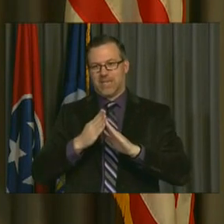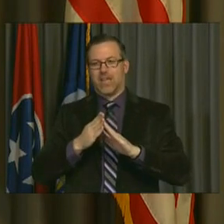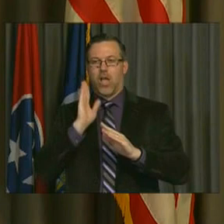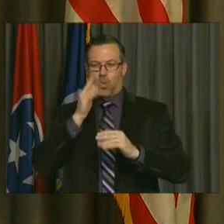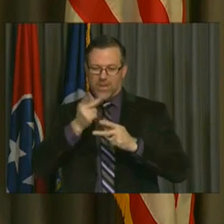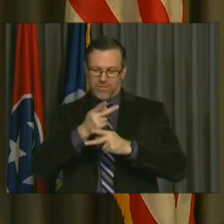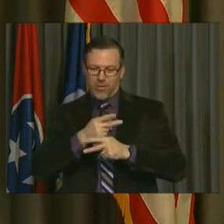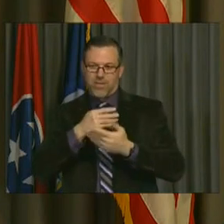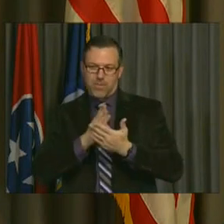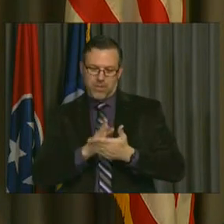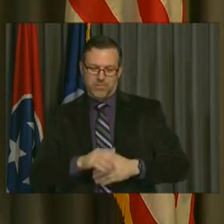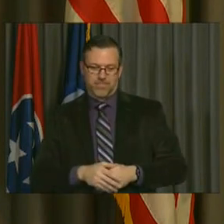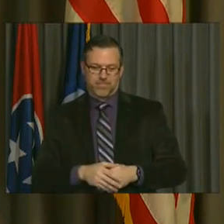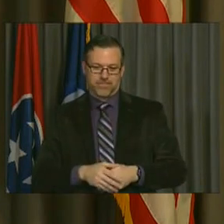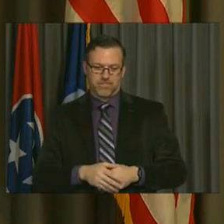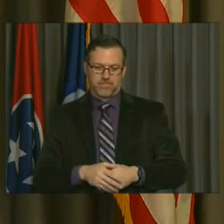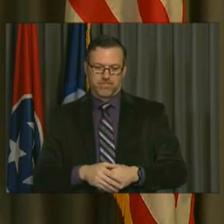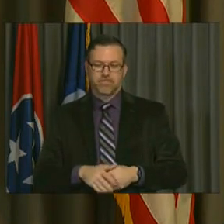One last thing.